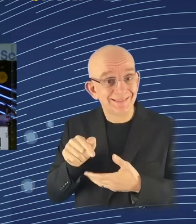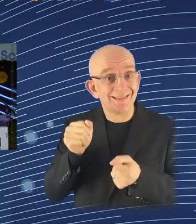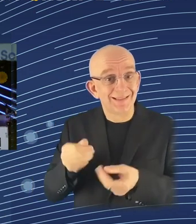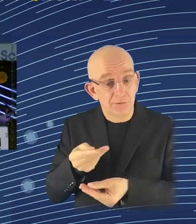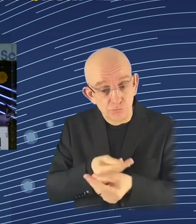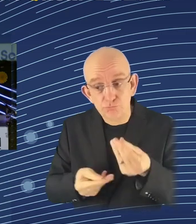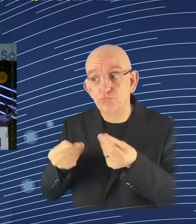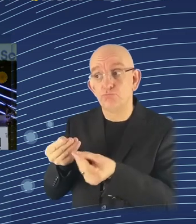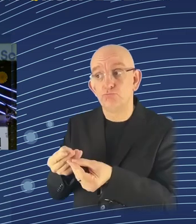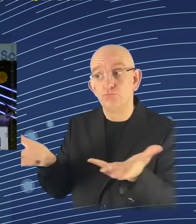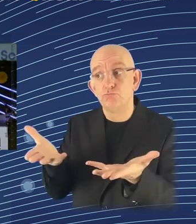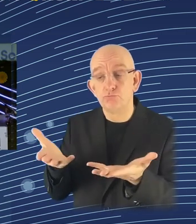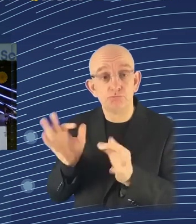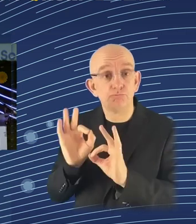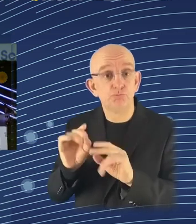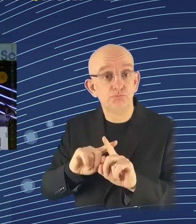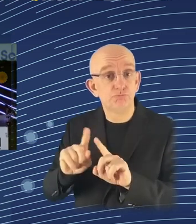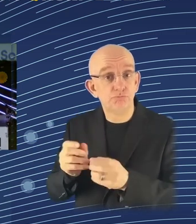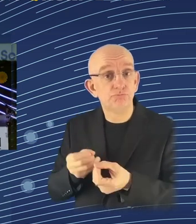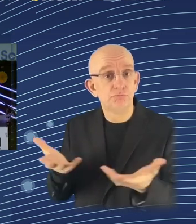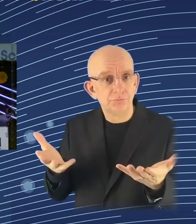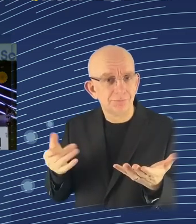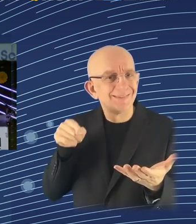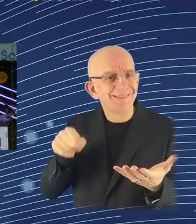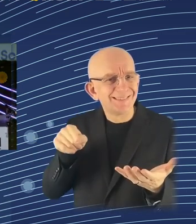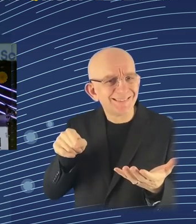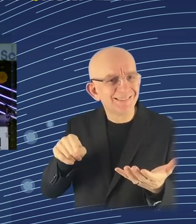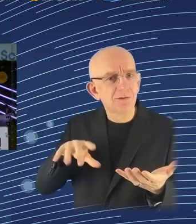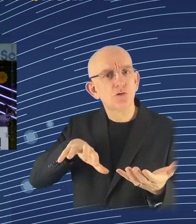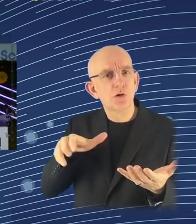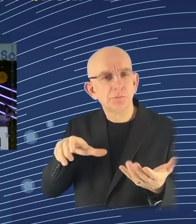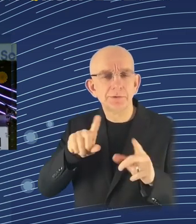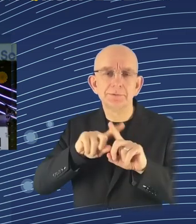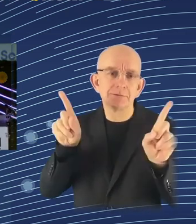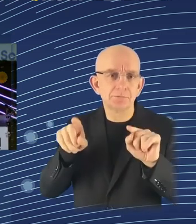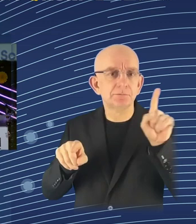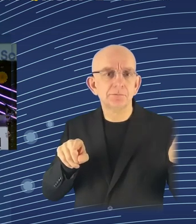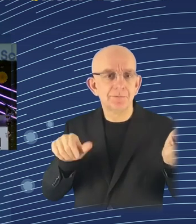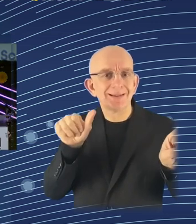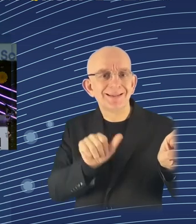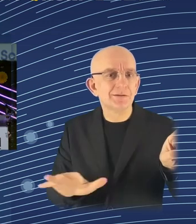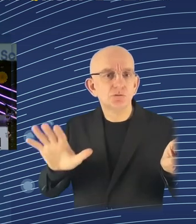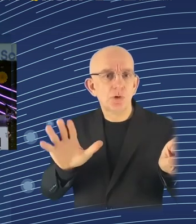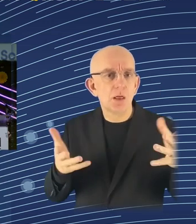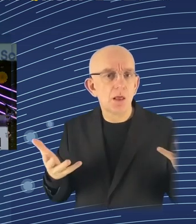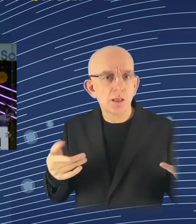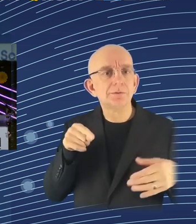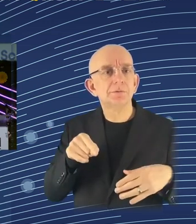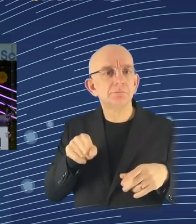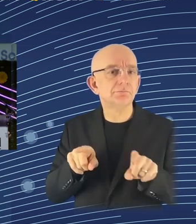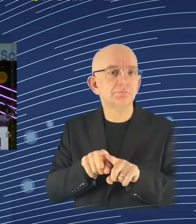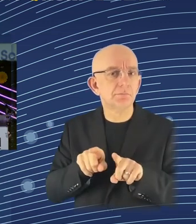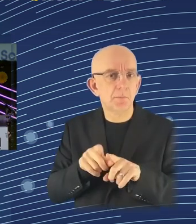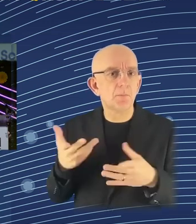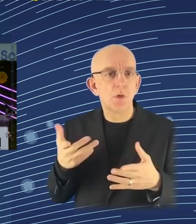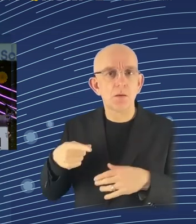Labor, is not an issue anymore in globalization. Data is the issue. And if you don't locate in your big markets, then you're not going to collect the